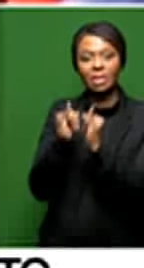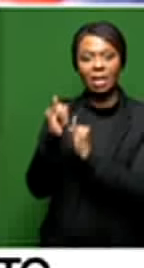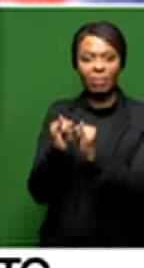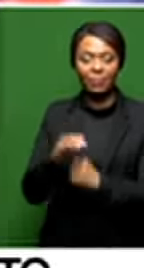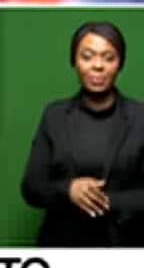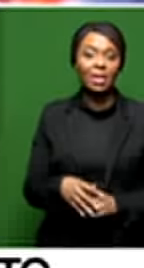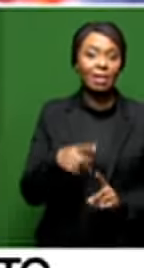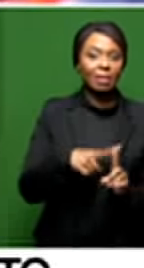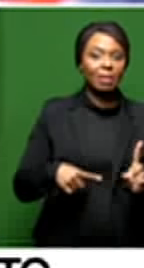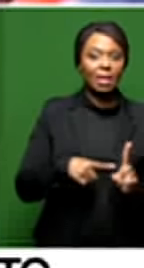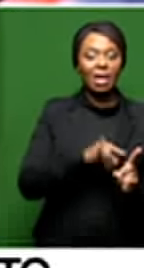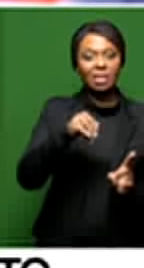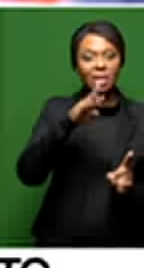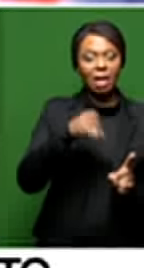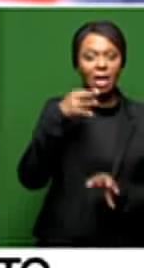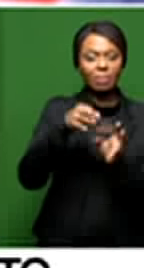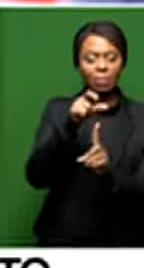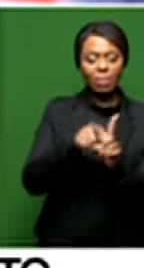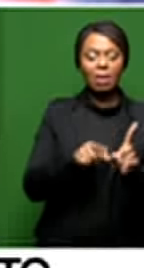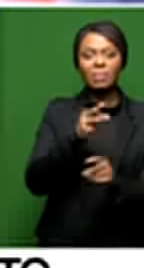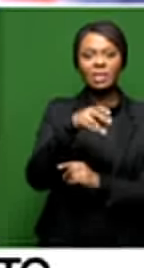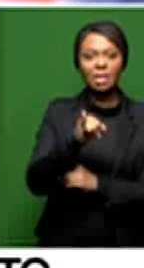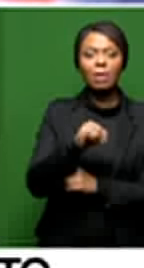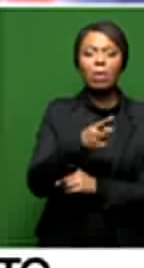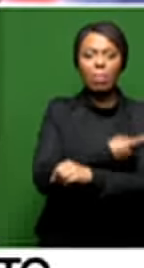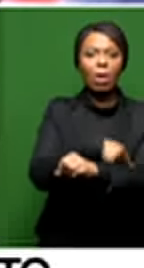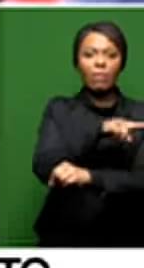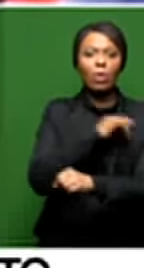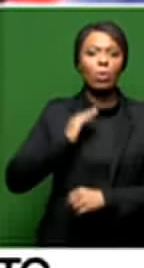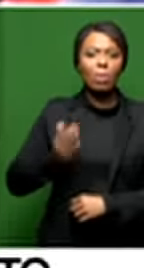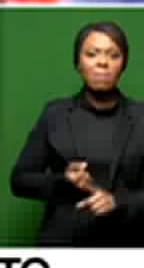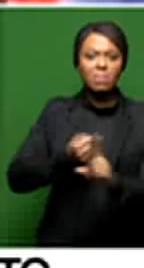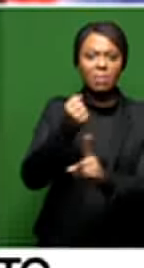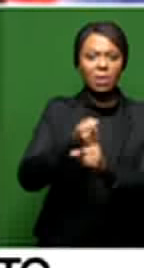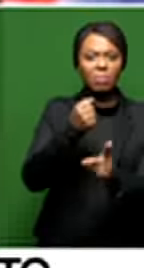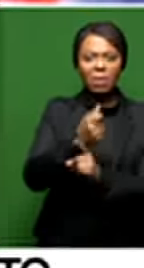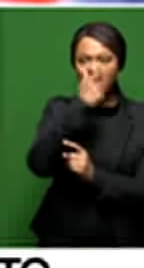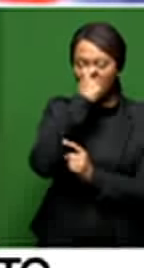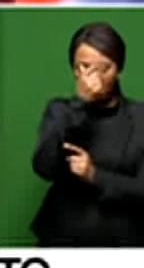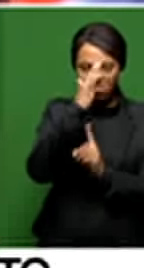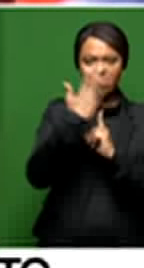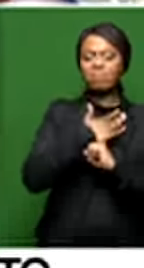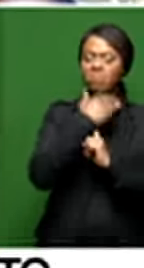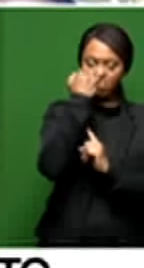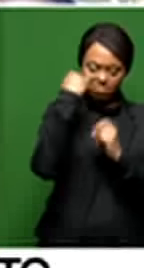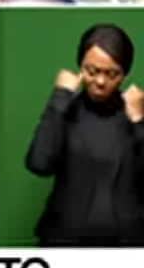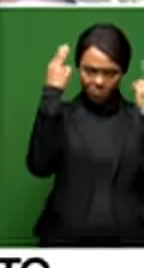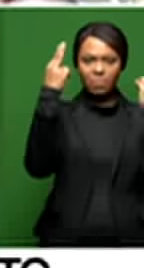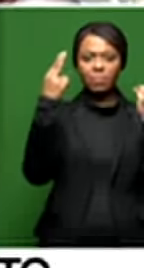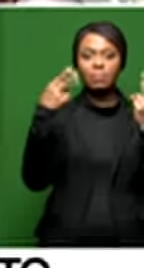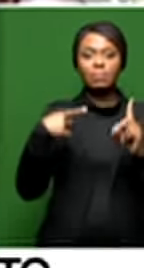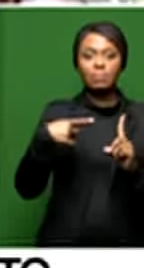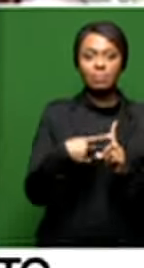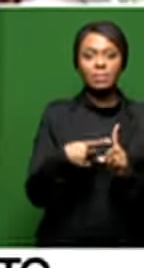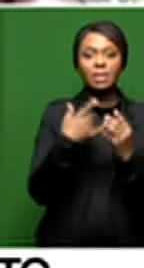Sibi has described Magwazam Sibi as a powerful woman who fought against patriarchy. Maseko Sibi was speaking during the debate